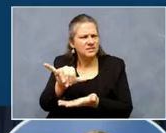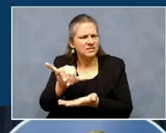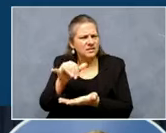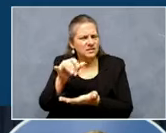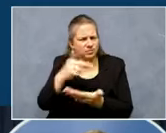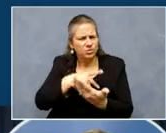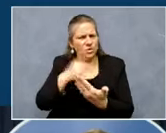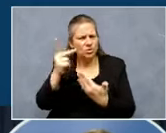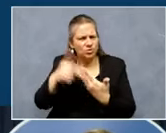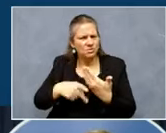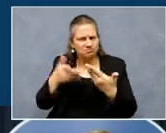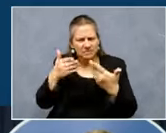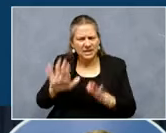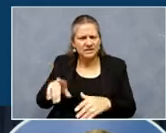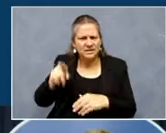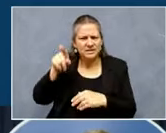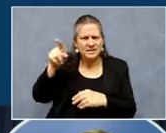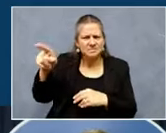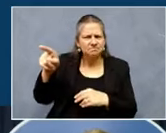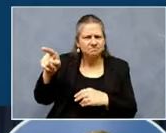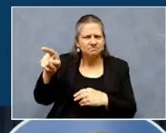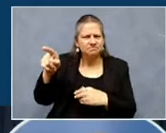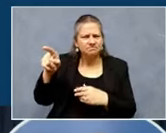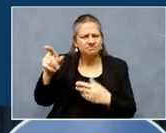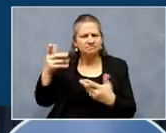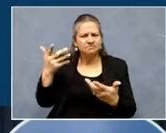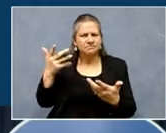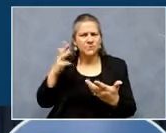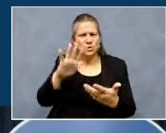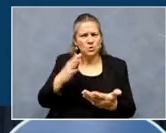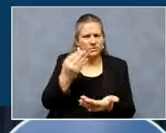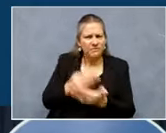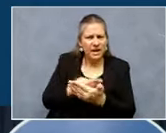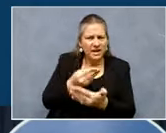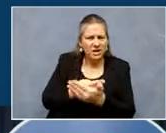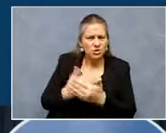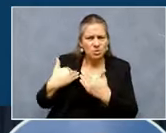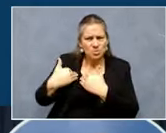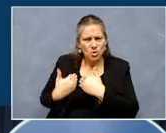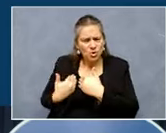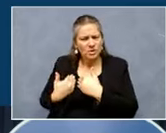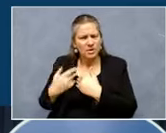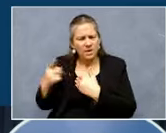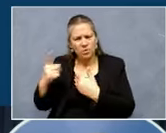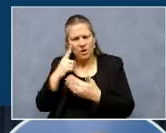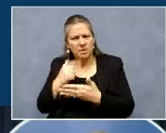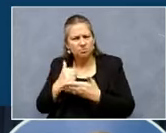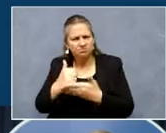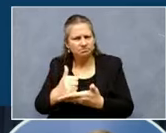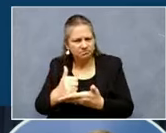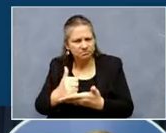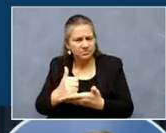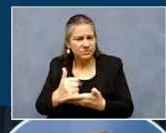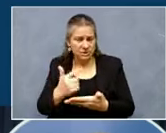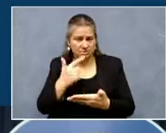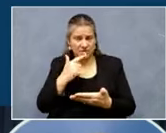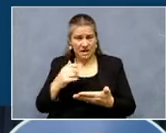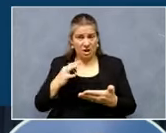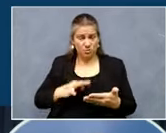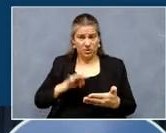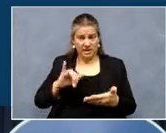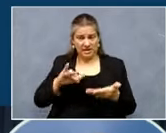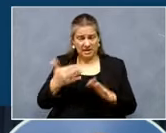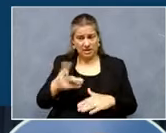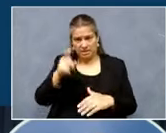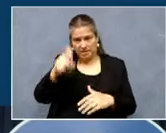government lessen some of the financial burden that you face. So to be eligible, uh, the death has to have occurred in the United